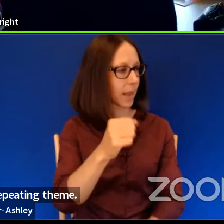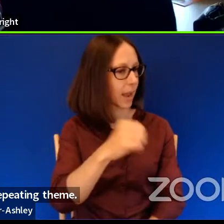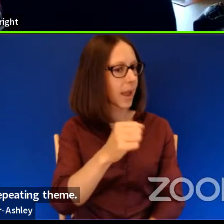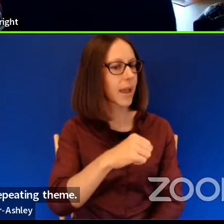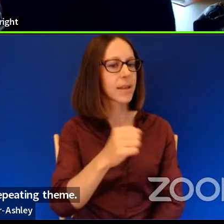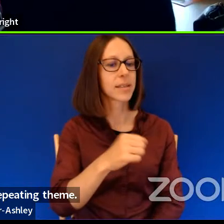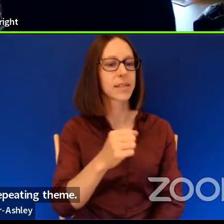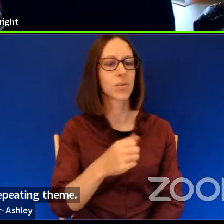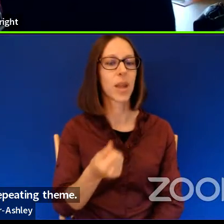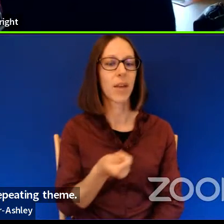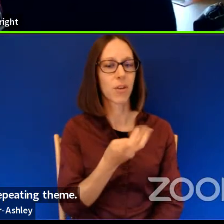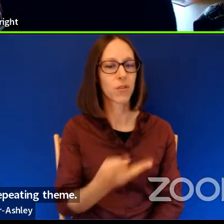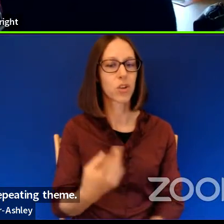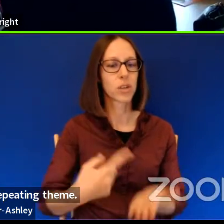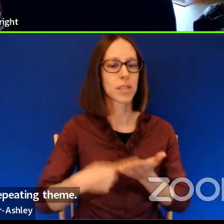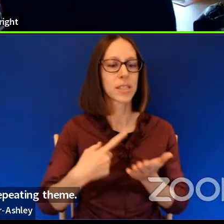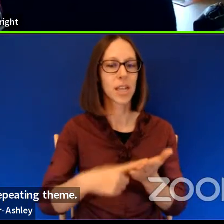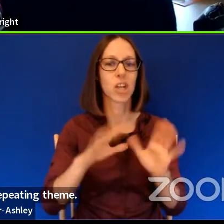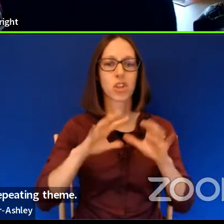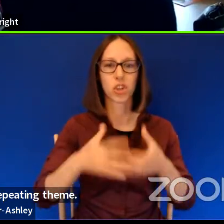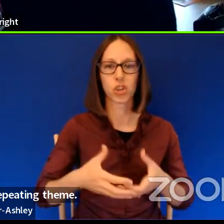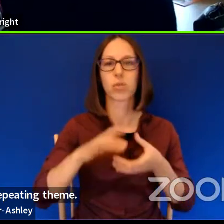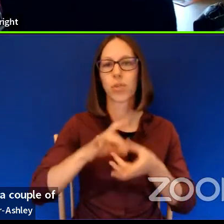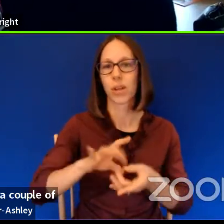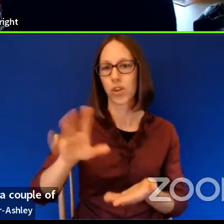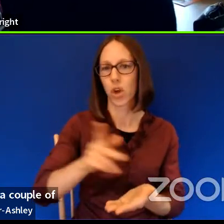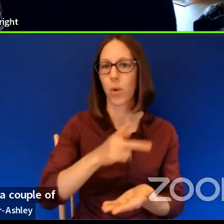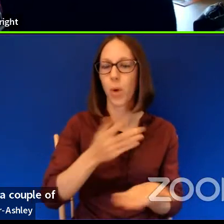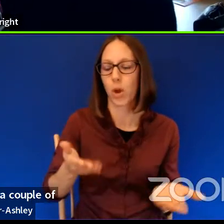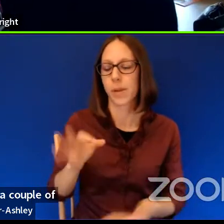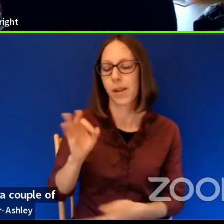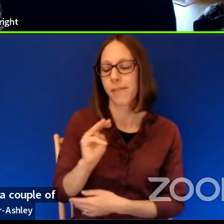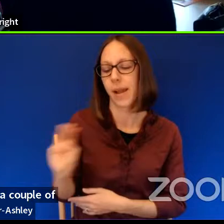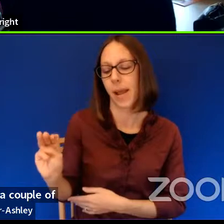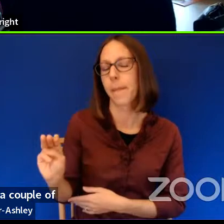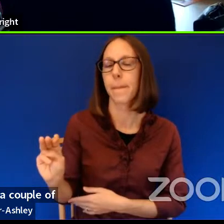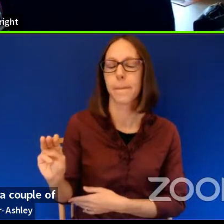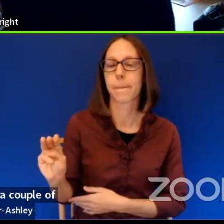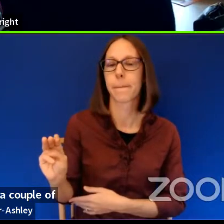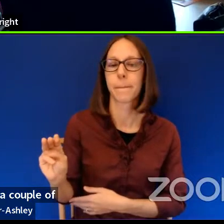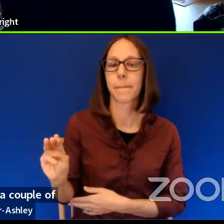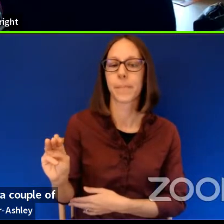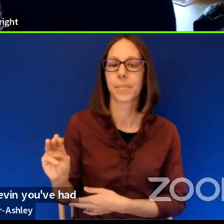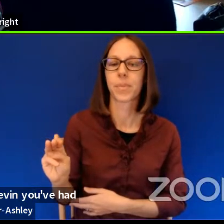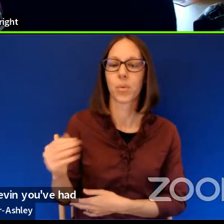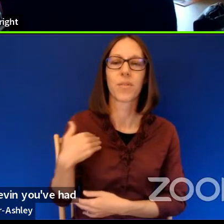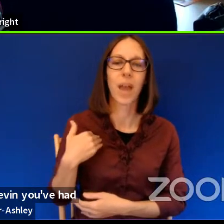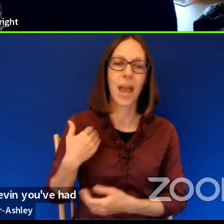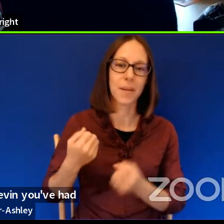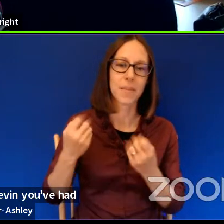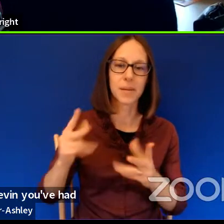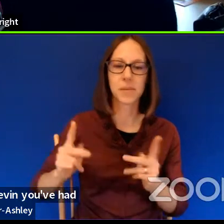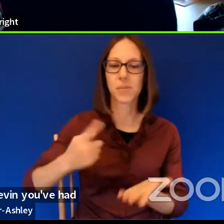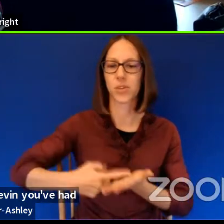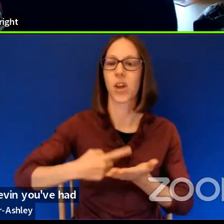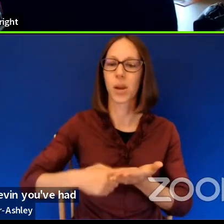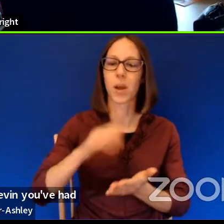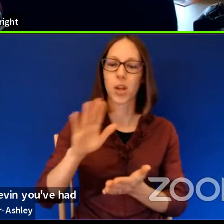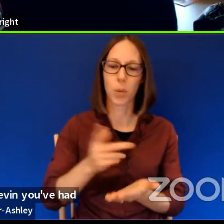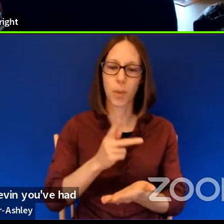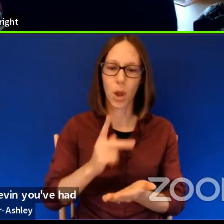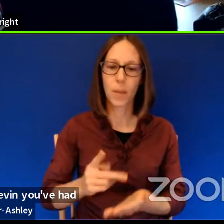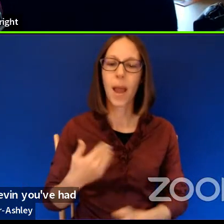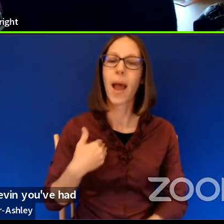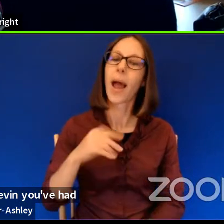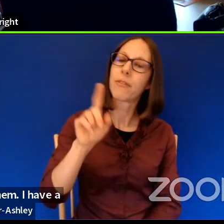we've had a couple of discussion groups of your poems here, Kevin, and we've had a chance to have people talk about them. Um, I have a